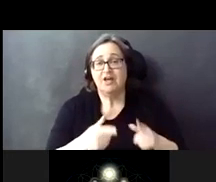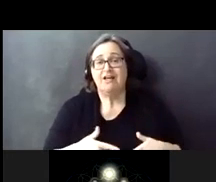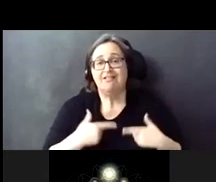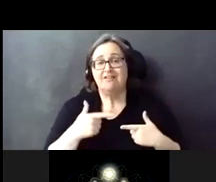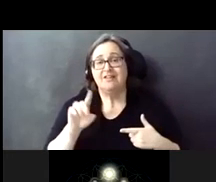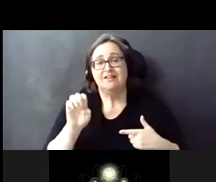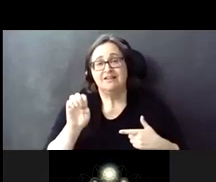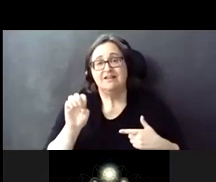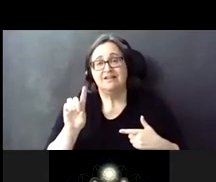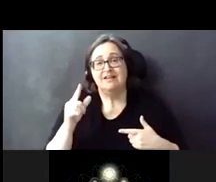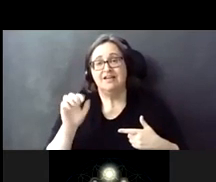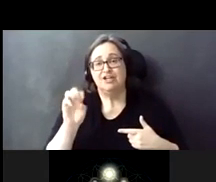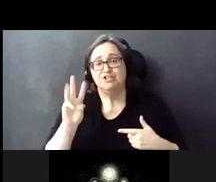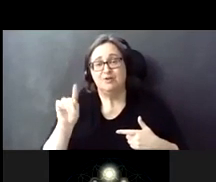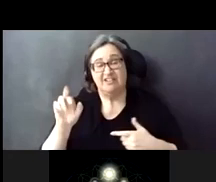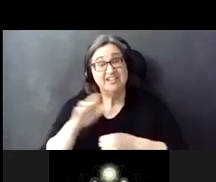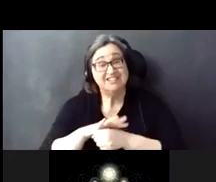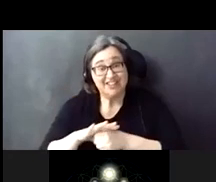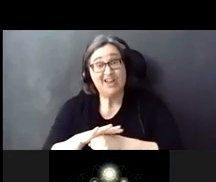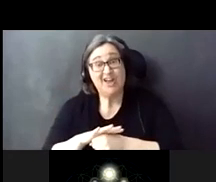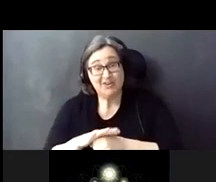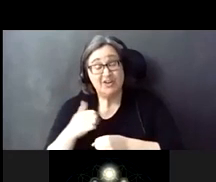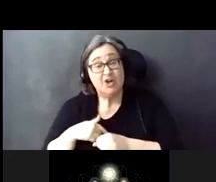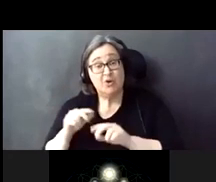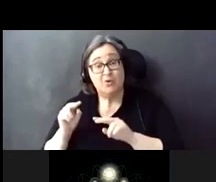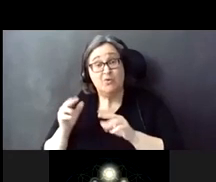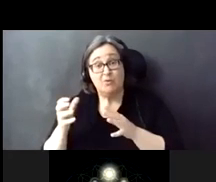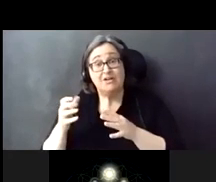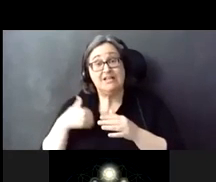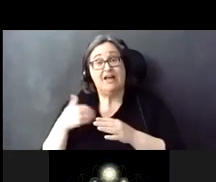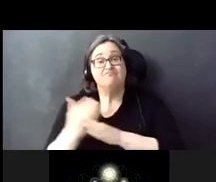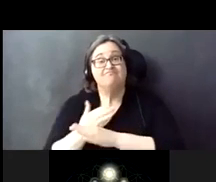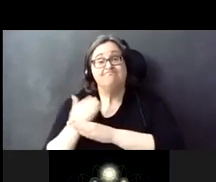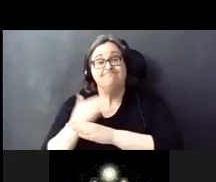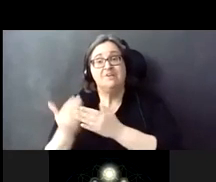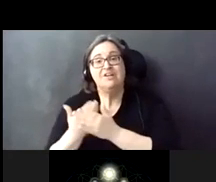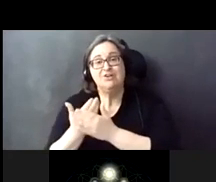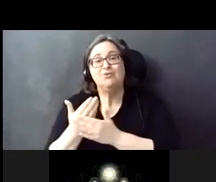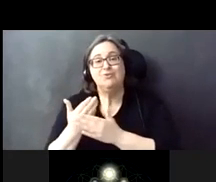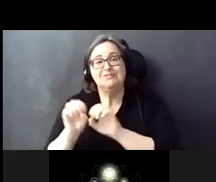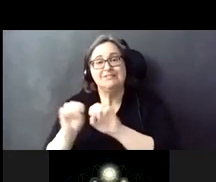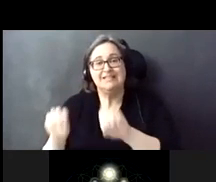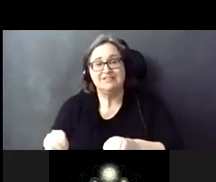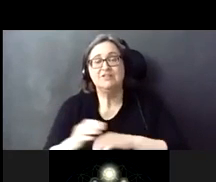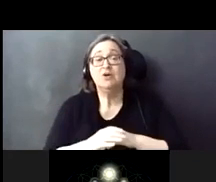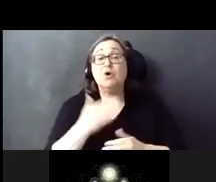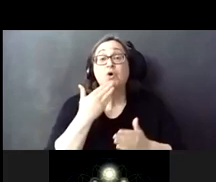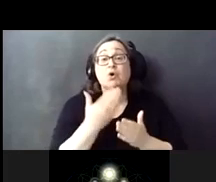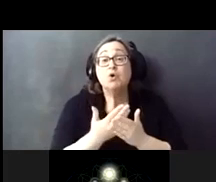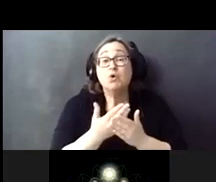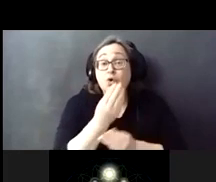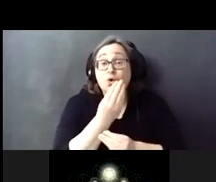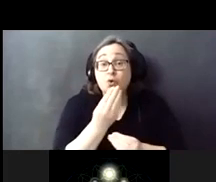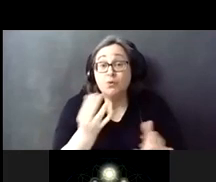Edgewater. So that's right along the area where we look to have new train stations. The good news